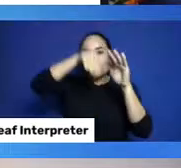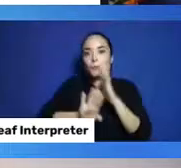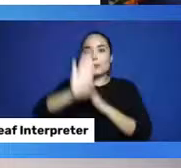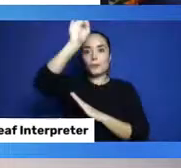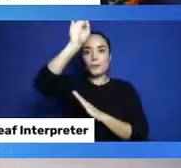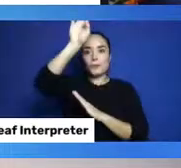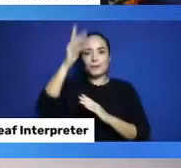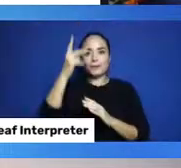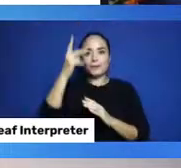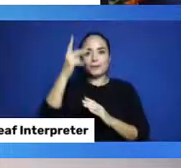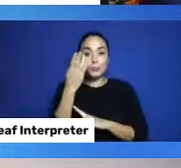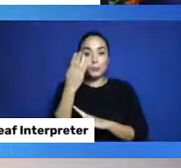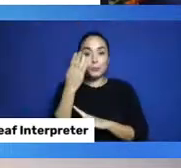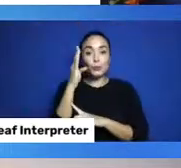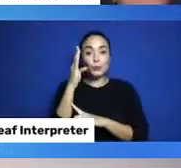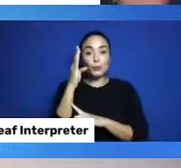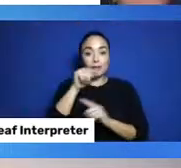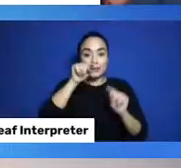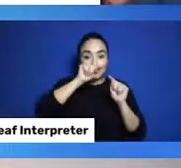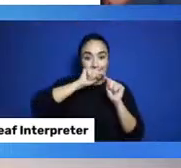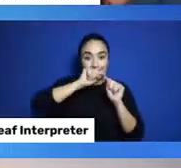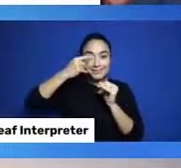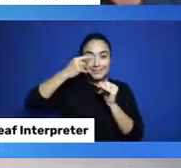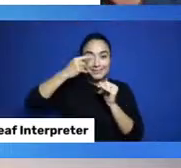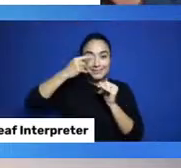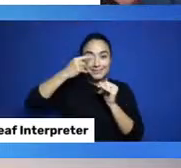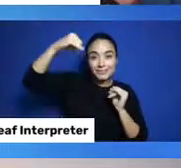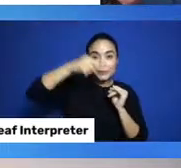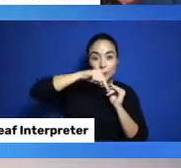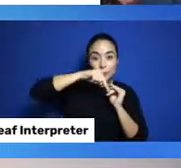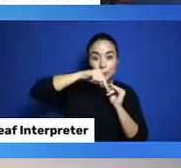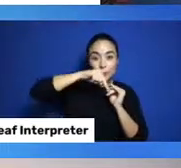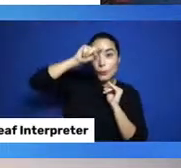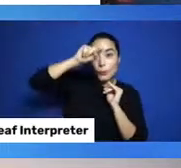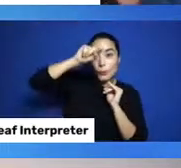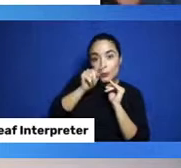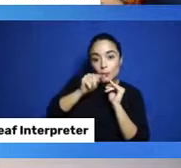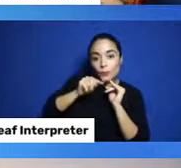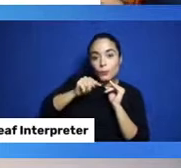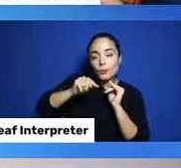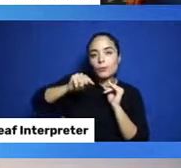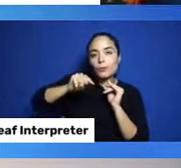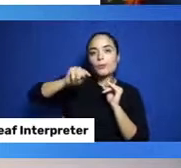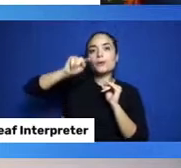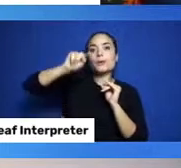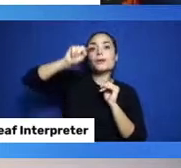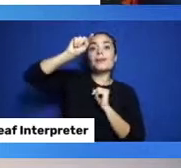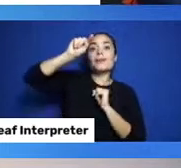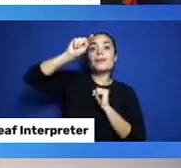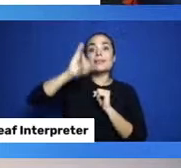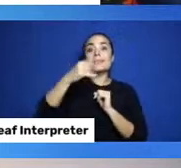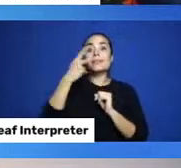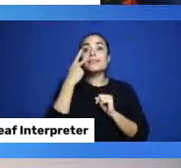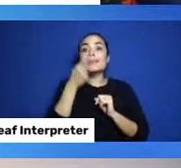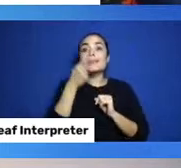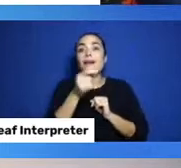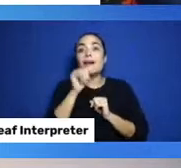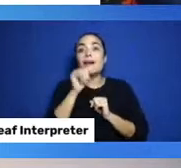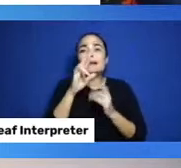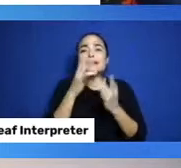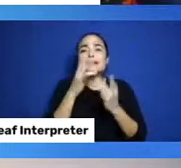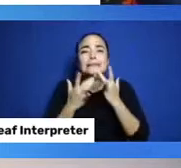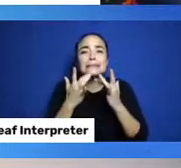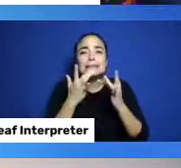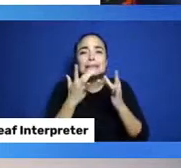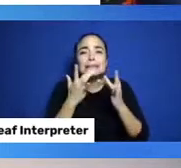But, notice the air has to squeeze between the layers of the walls. It